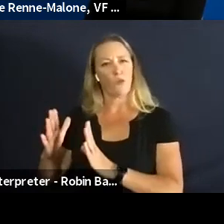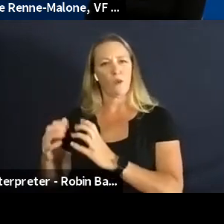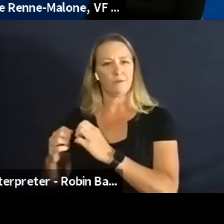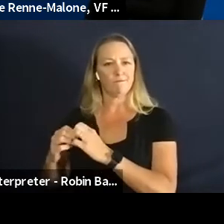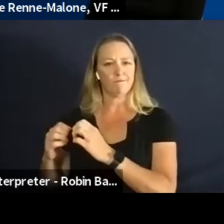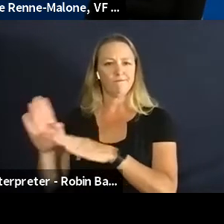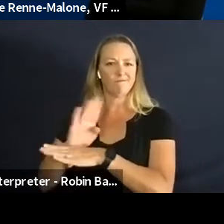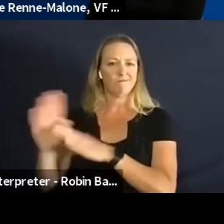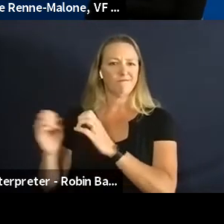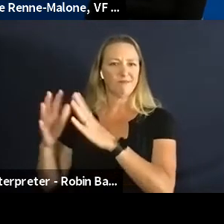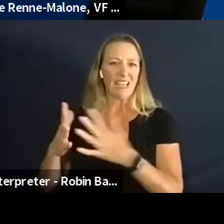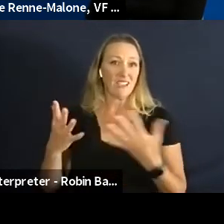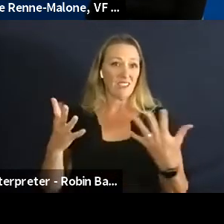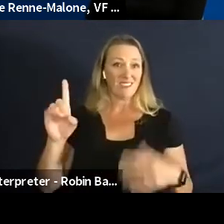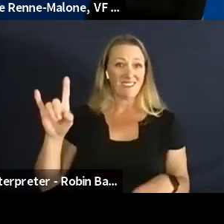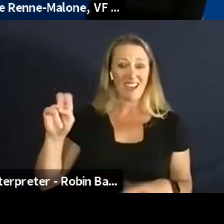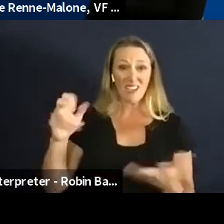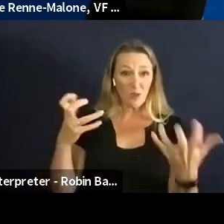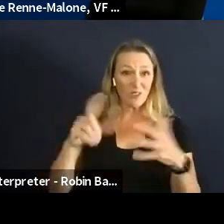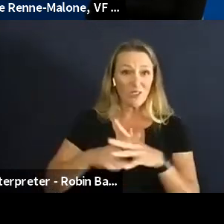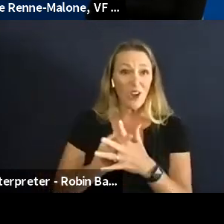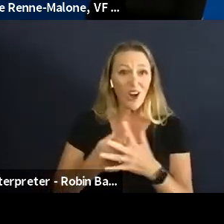Not to put you on the spot. Actually anyone can.